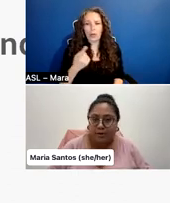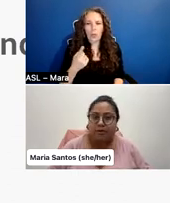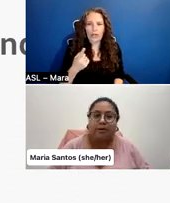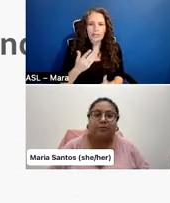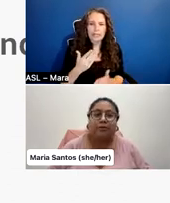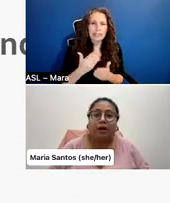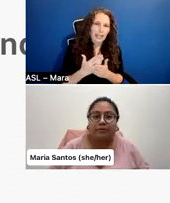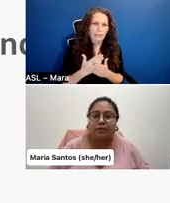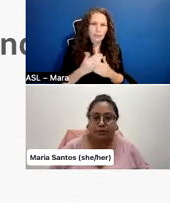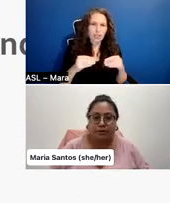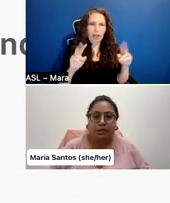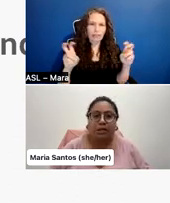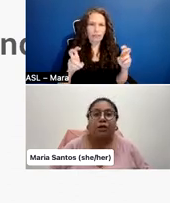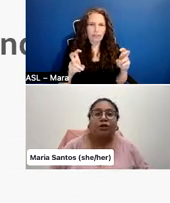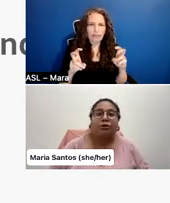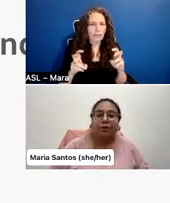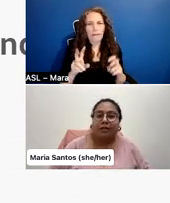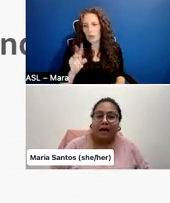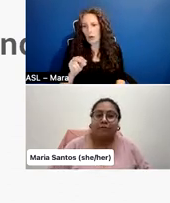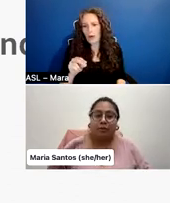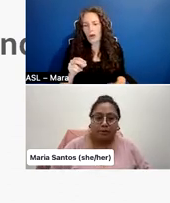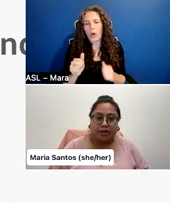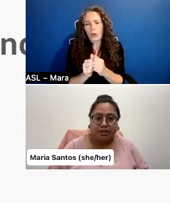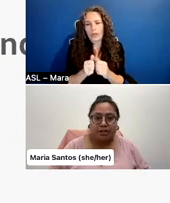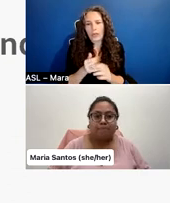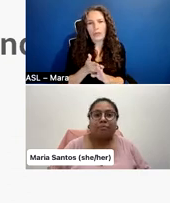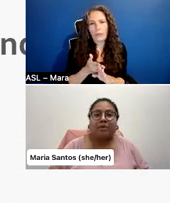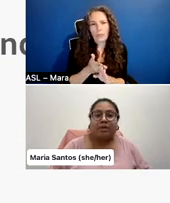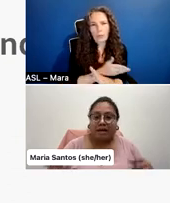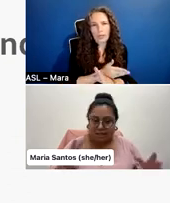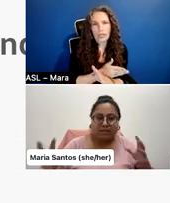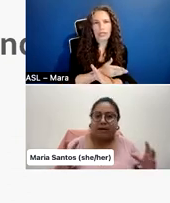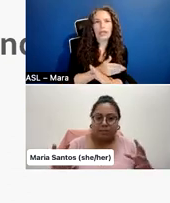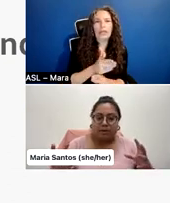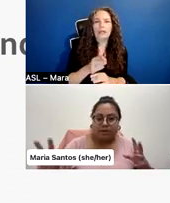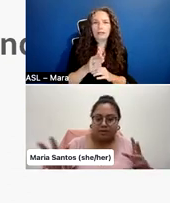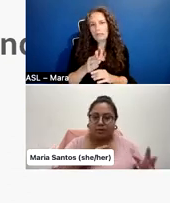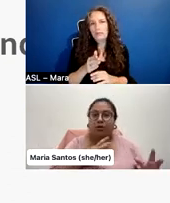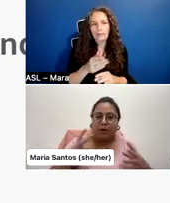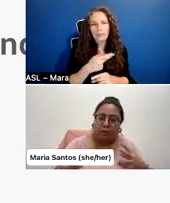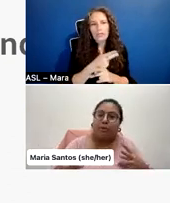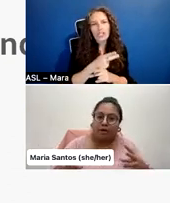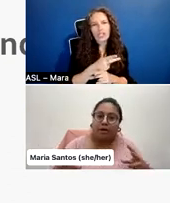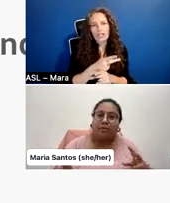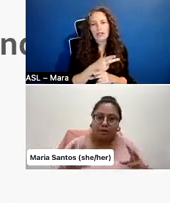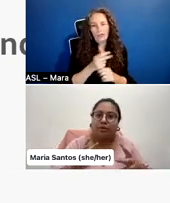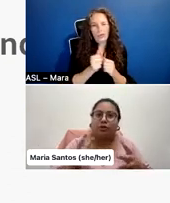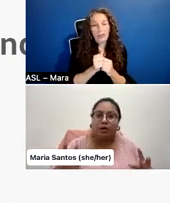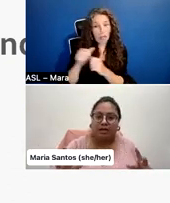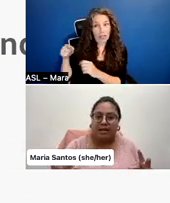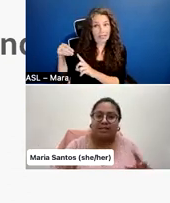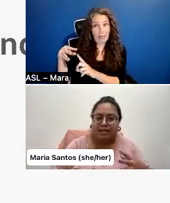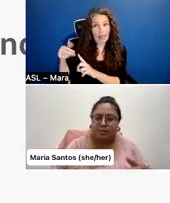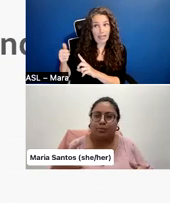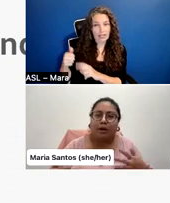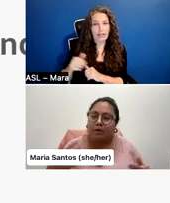pre pro for all of the shoots you will have for the production that takes about a month. And so the way we broke it up into the